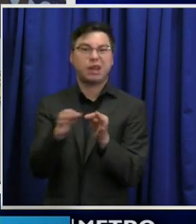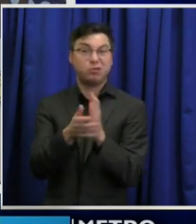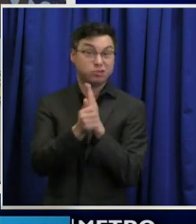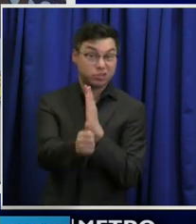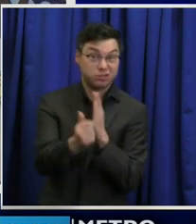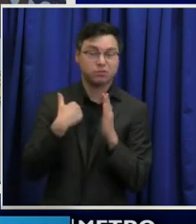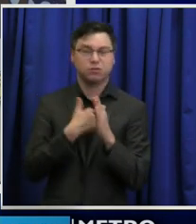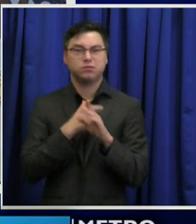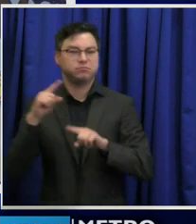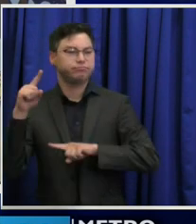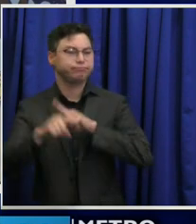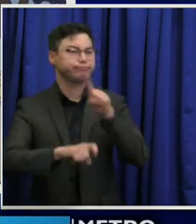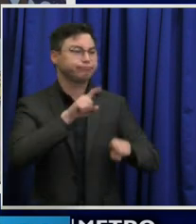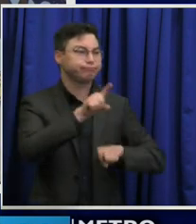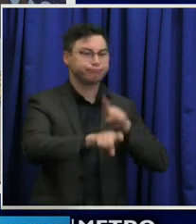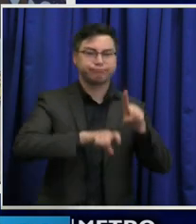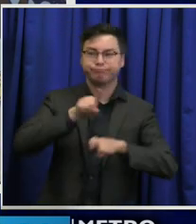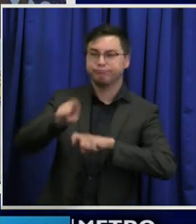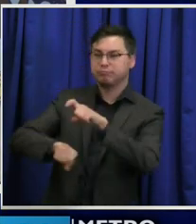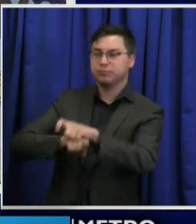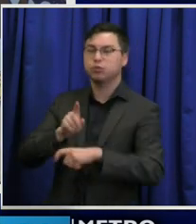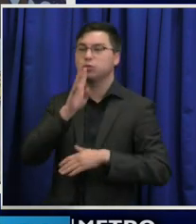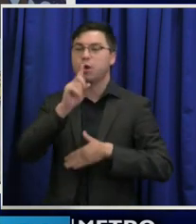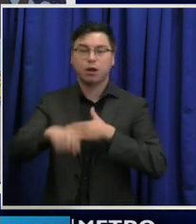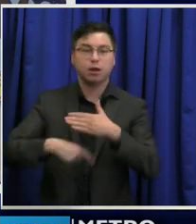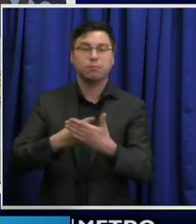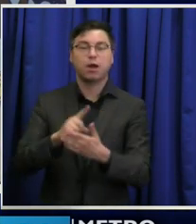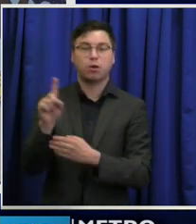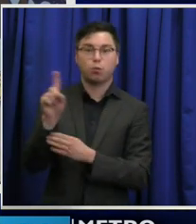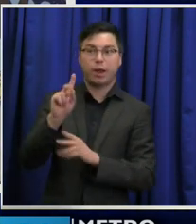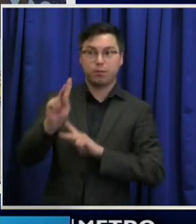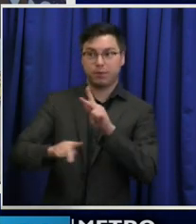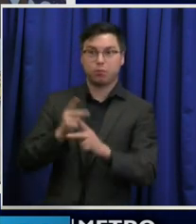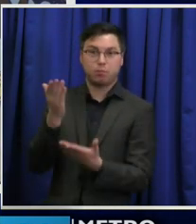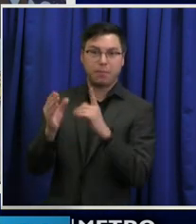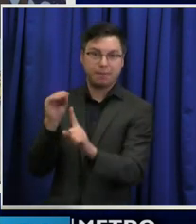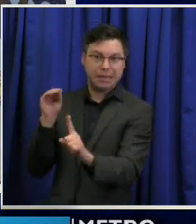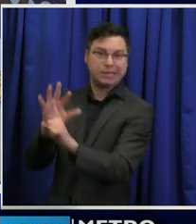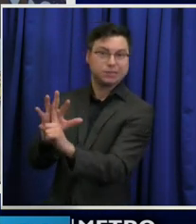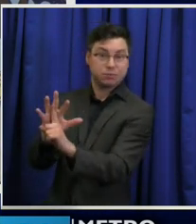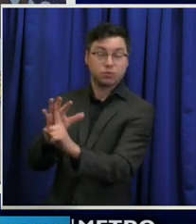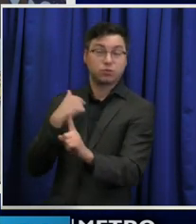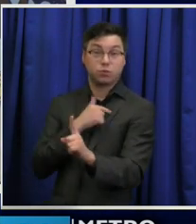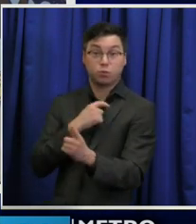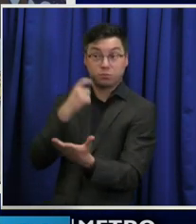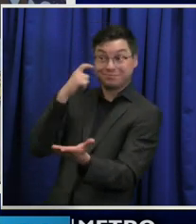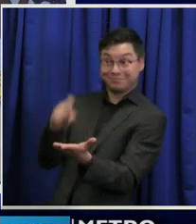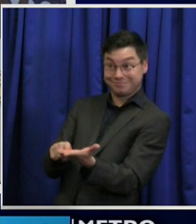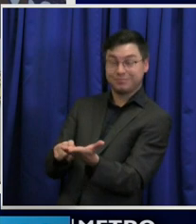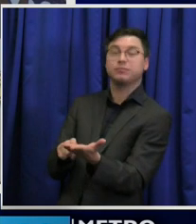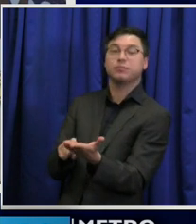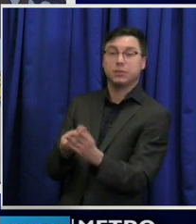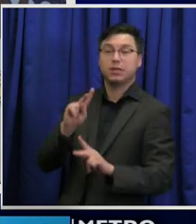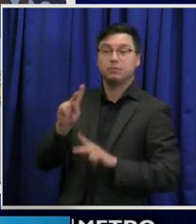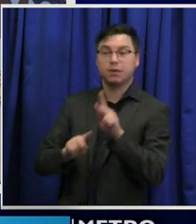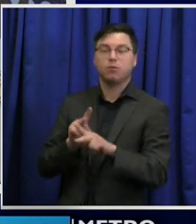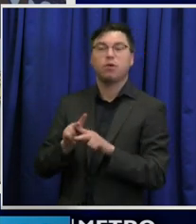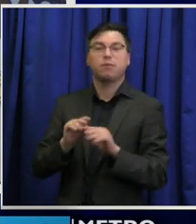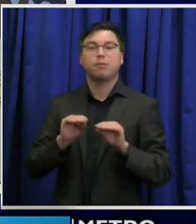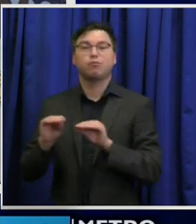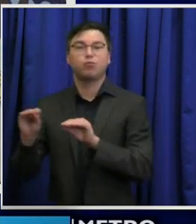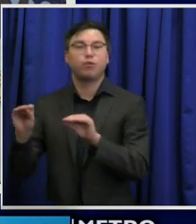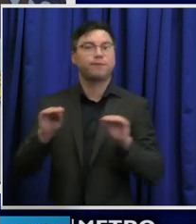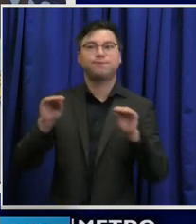questions as we can ascertain where people may have been exposed. And what we're finding is that people have been moving about